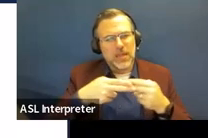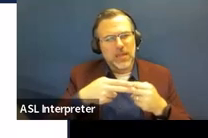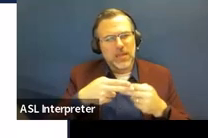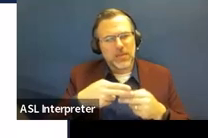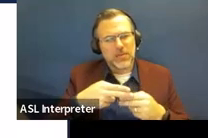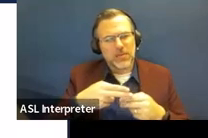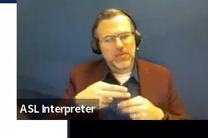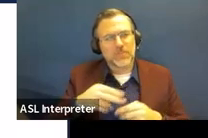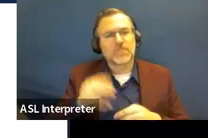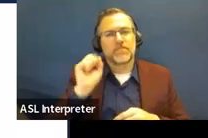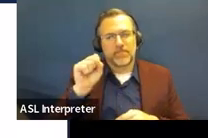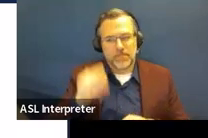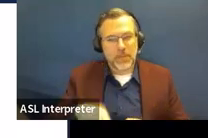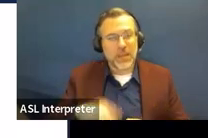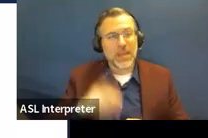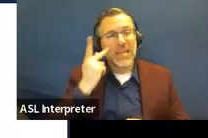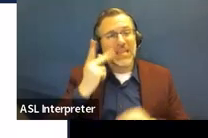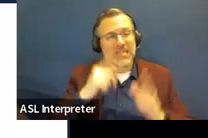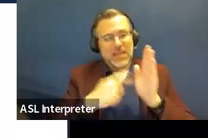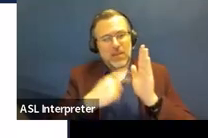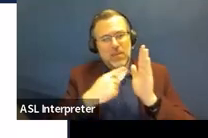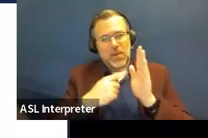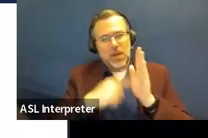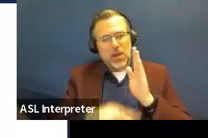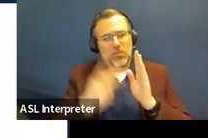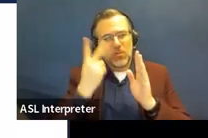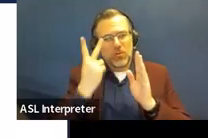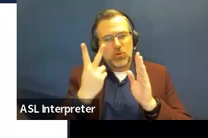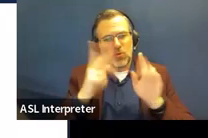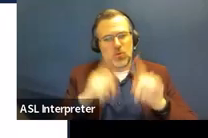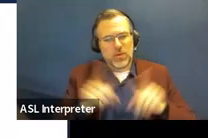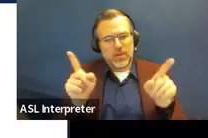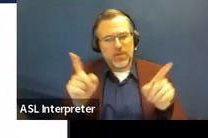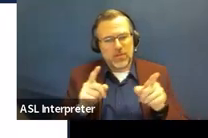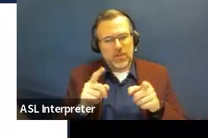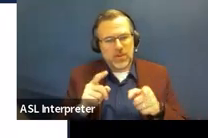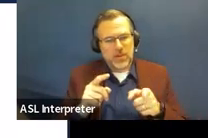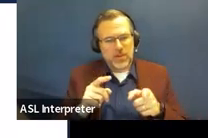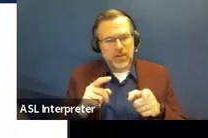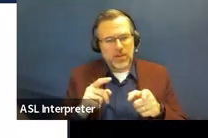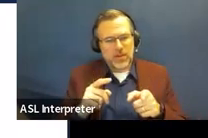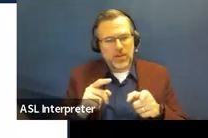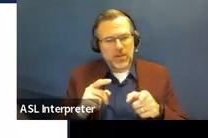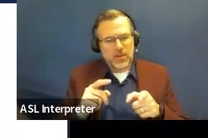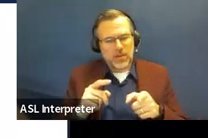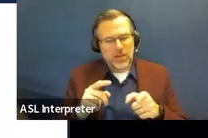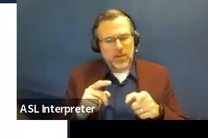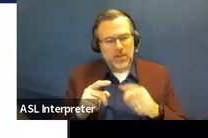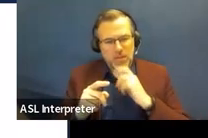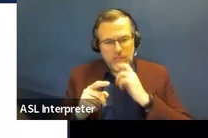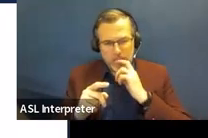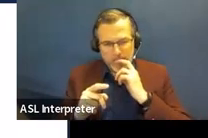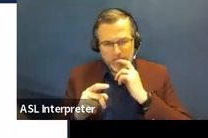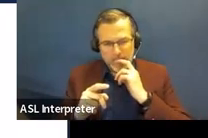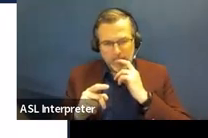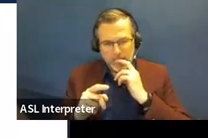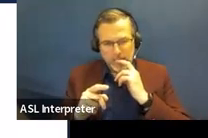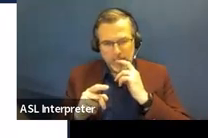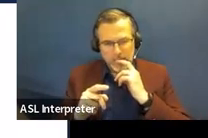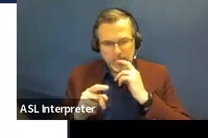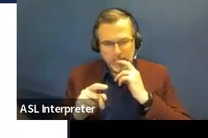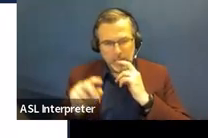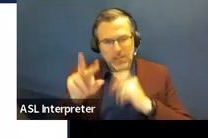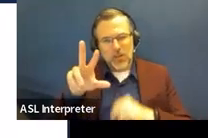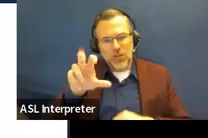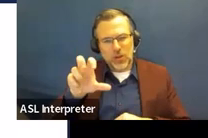The one with the, yeah, see at the bottom there, there's two different, two different 364